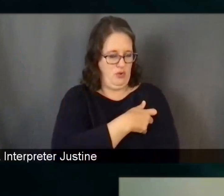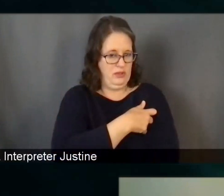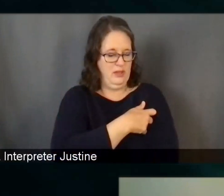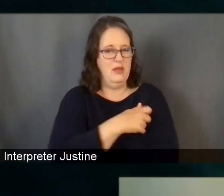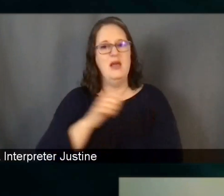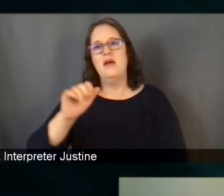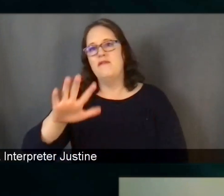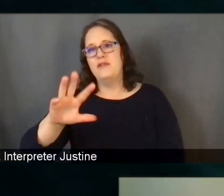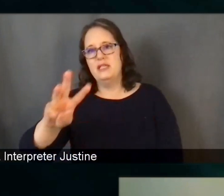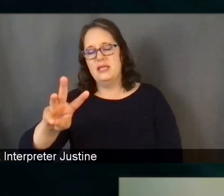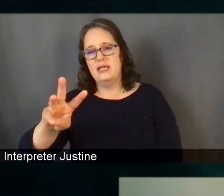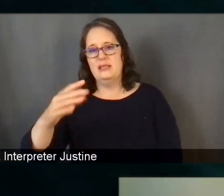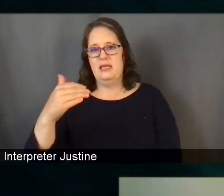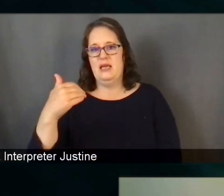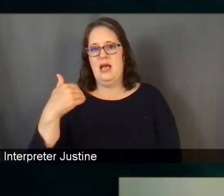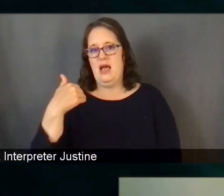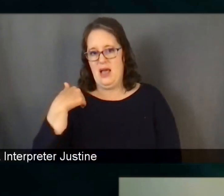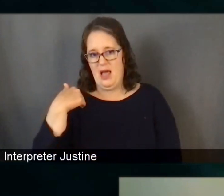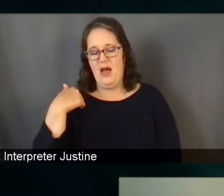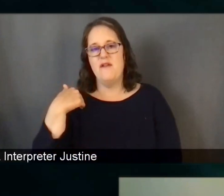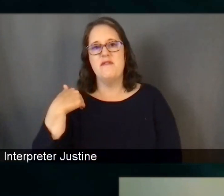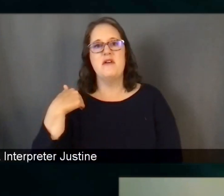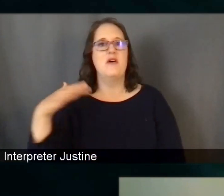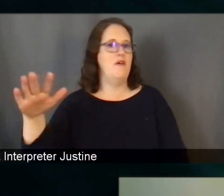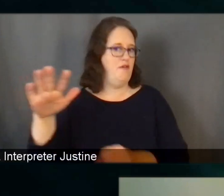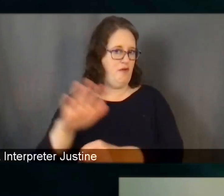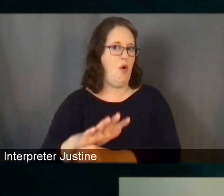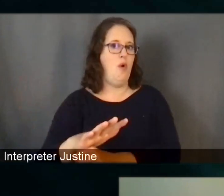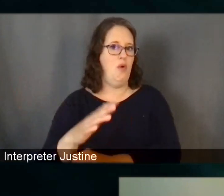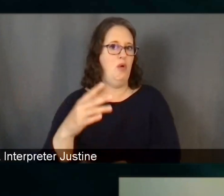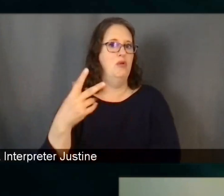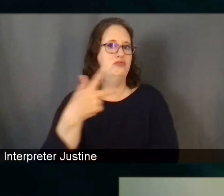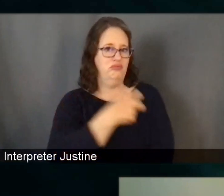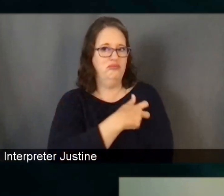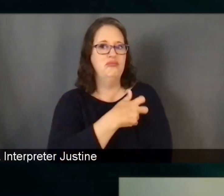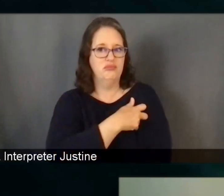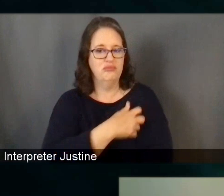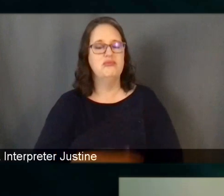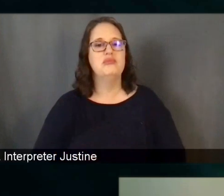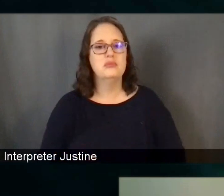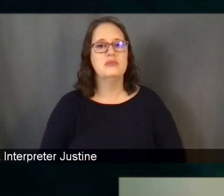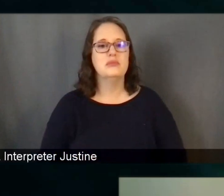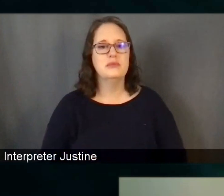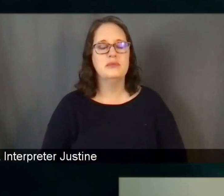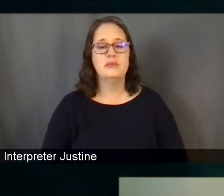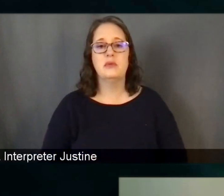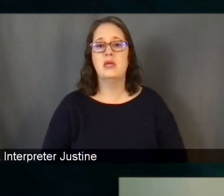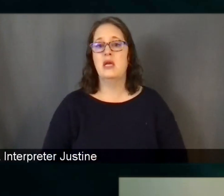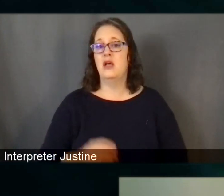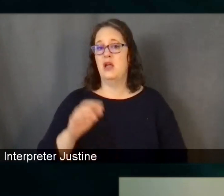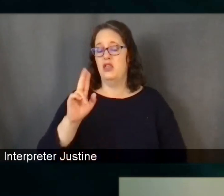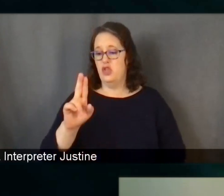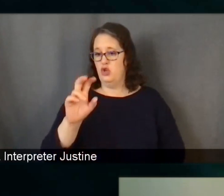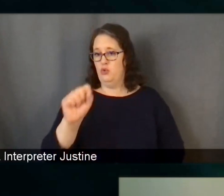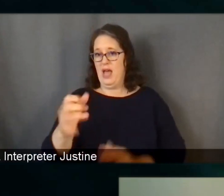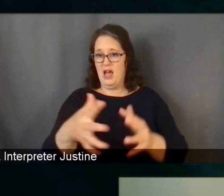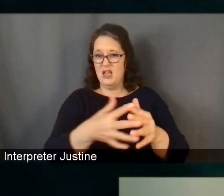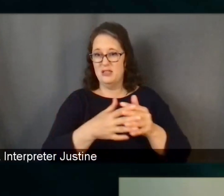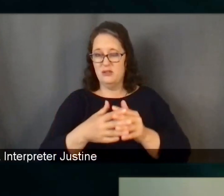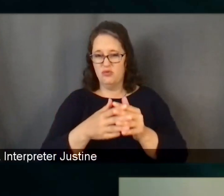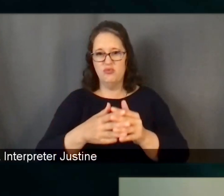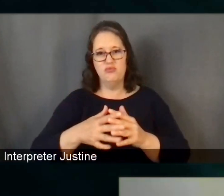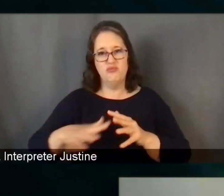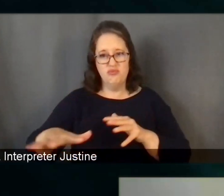% have completed the full series. In the U.S., the numbers look